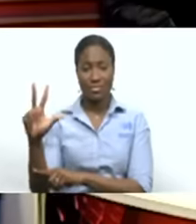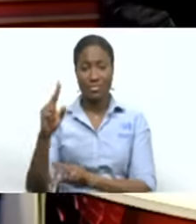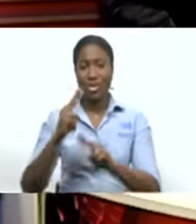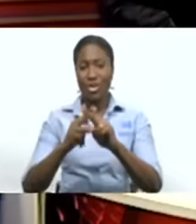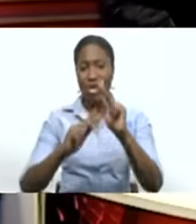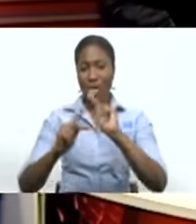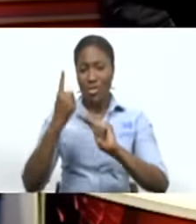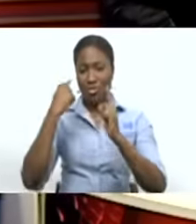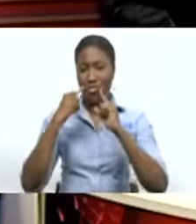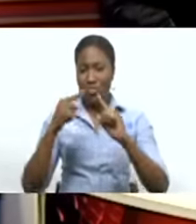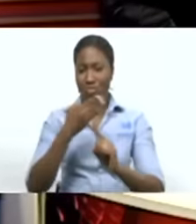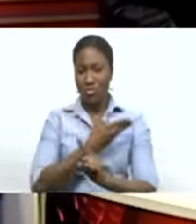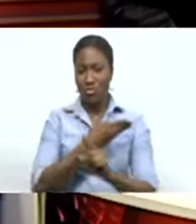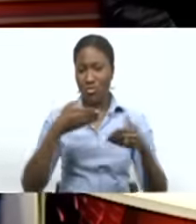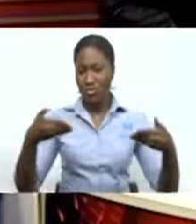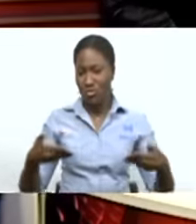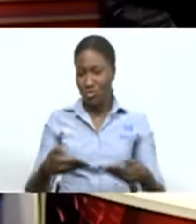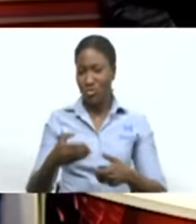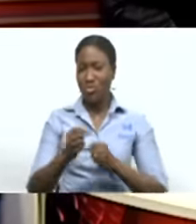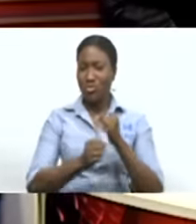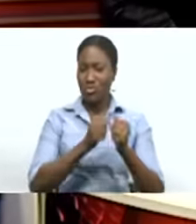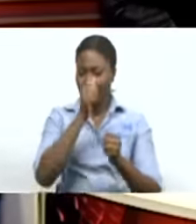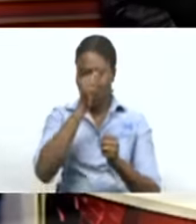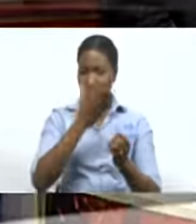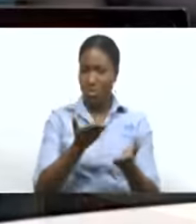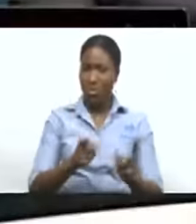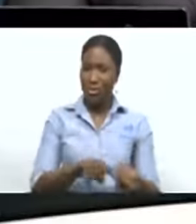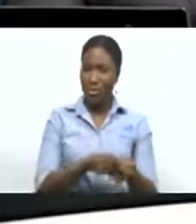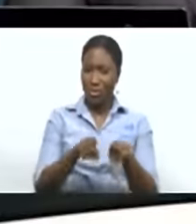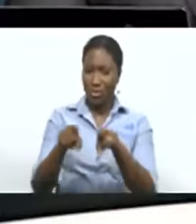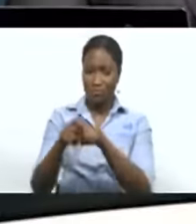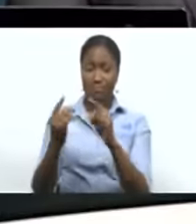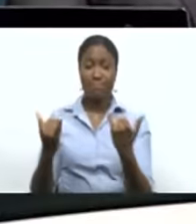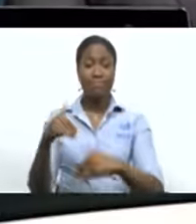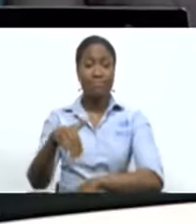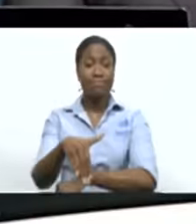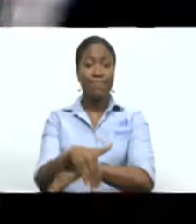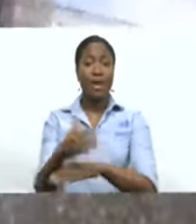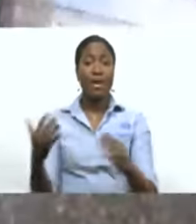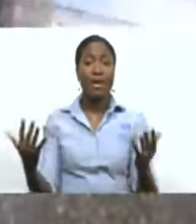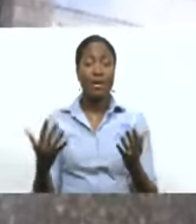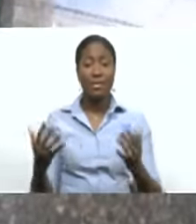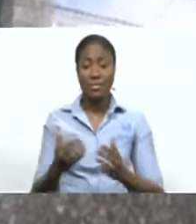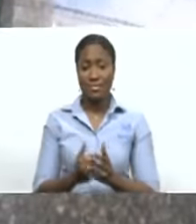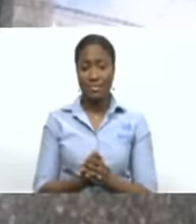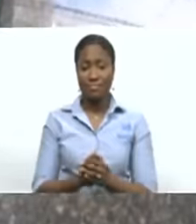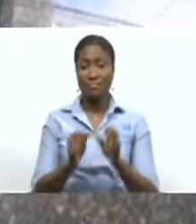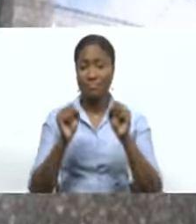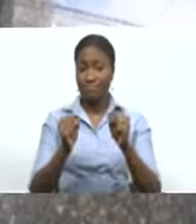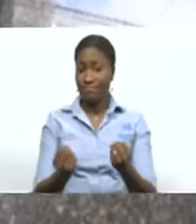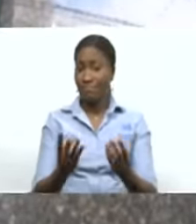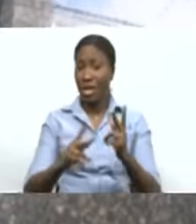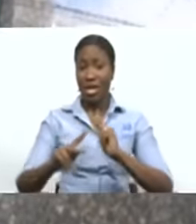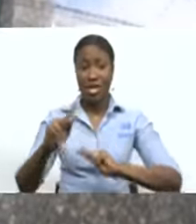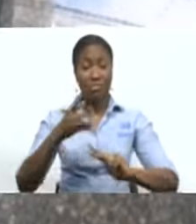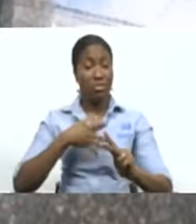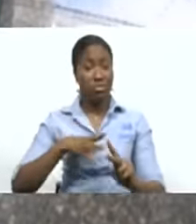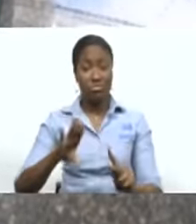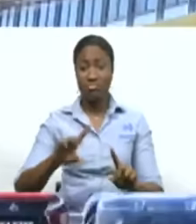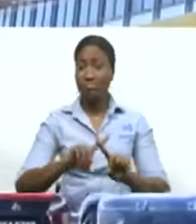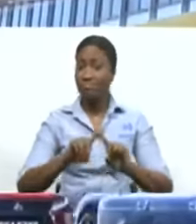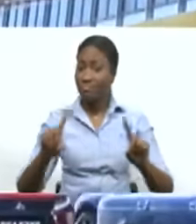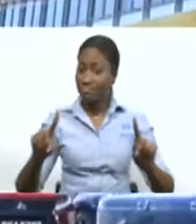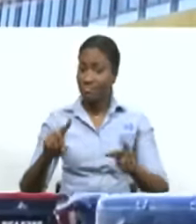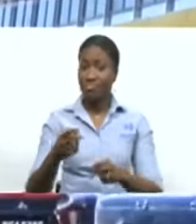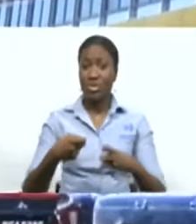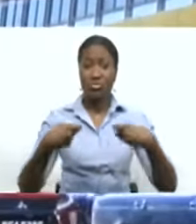I'm Kijan Haynes and I am Jassie Marouk with Sport. Let's tell you what's making the news tonight. Despite public opposition, proposed residential